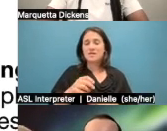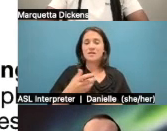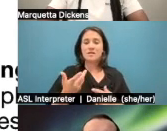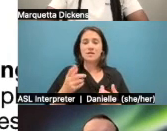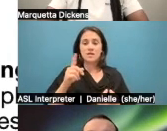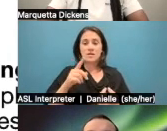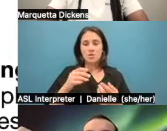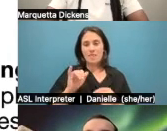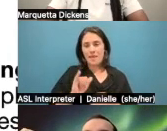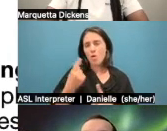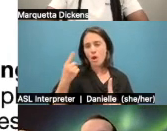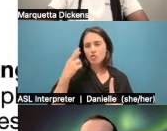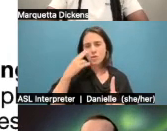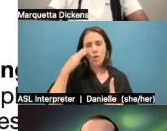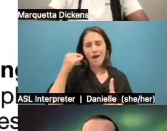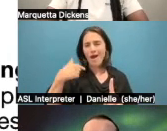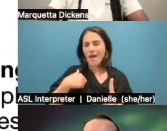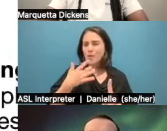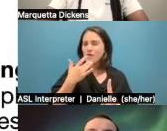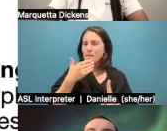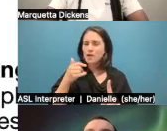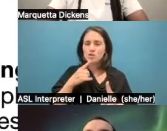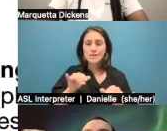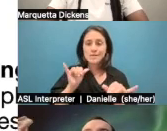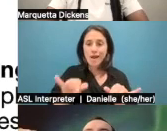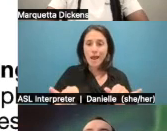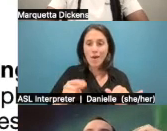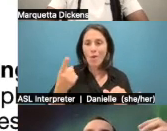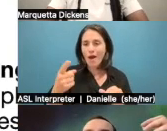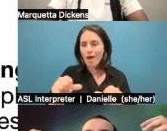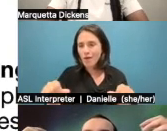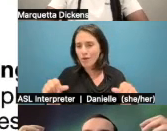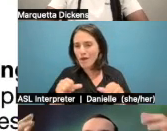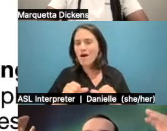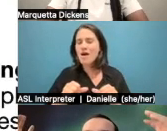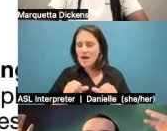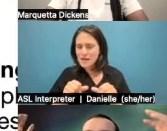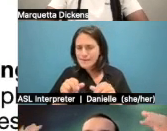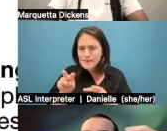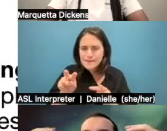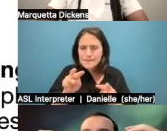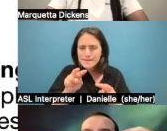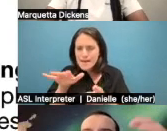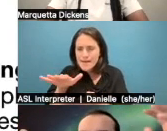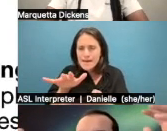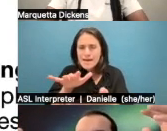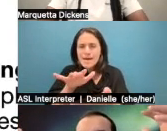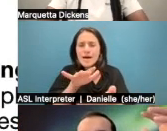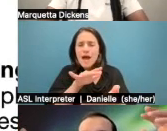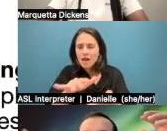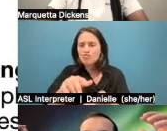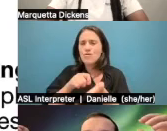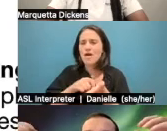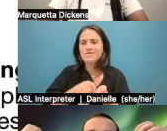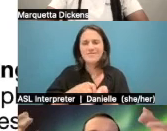scenes of destruction or despair or hopelessness and re sort of reinforcing this narrative that, like, people should just pack up and leave from